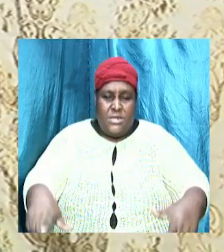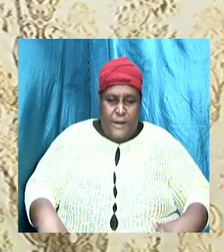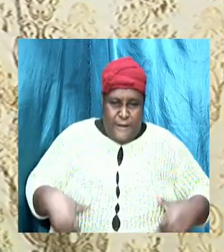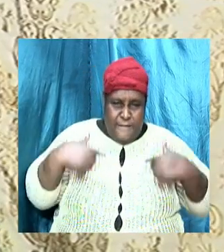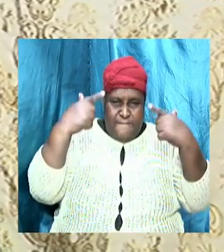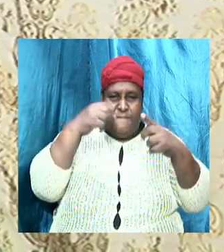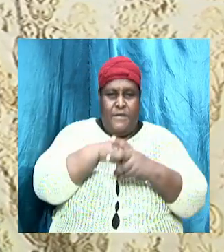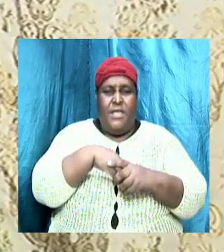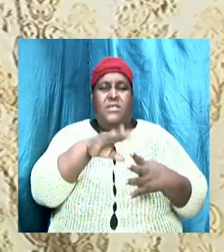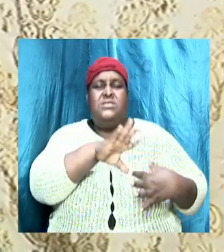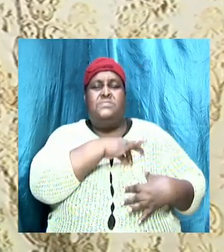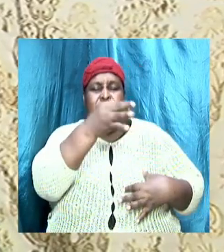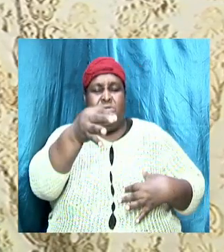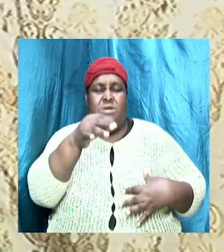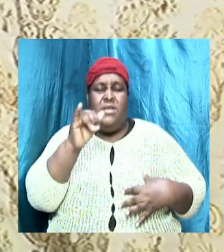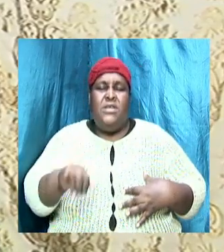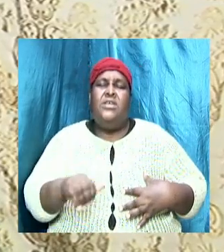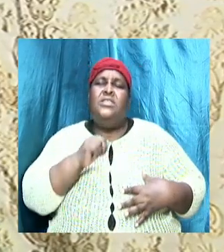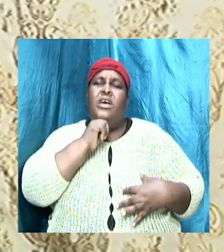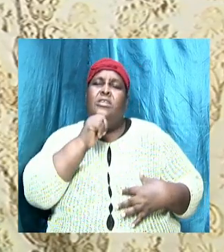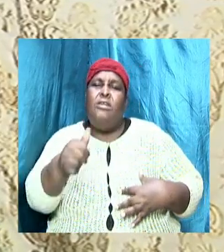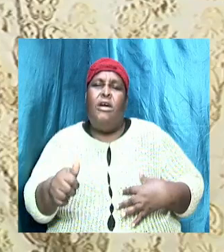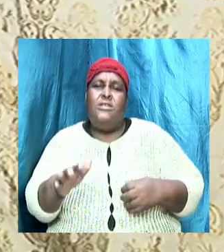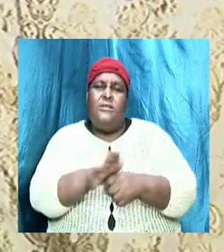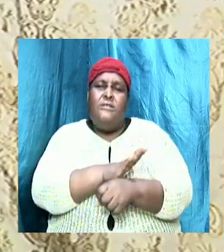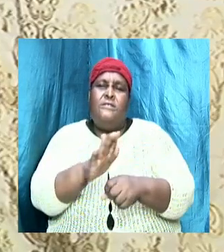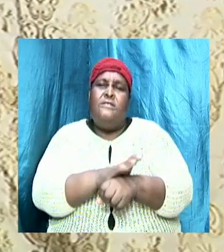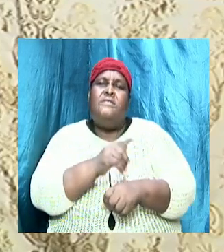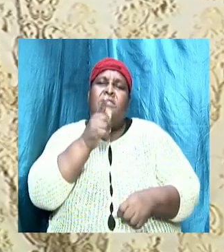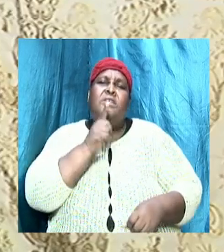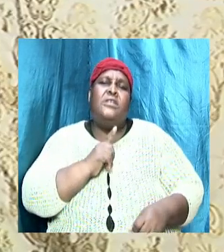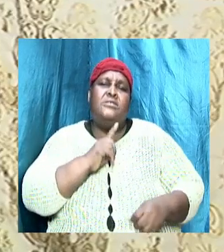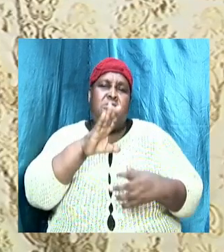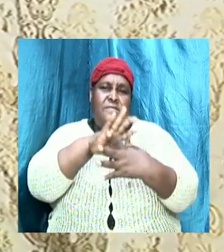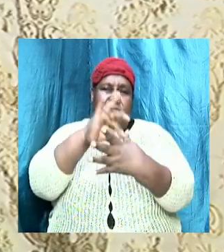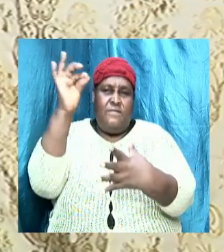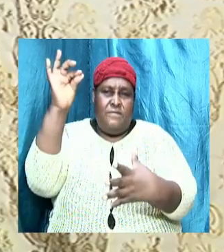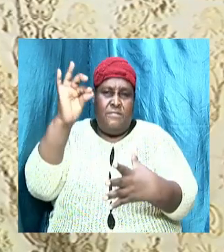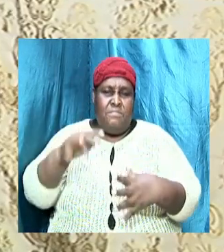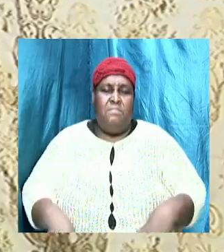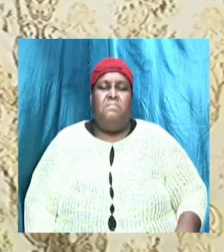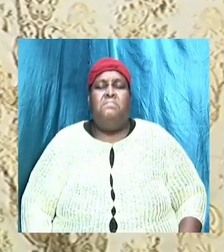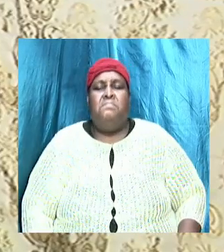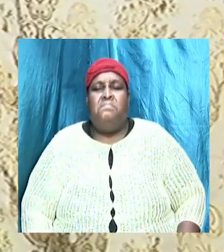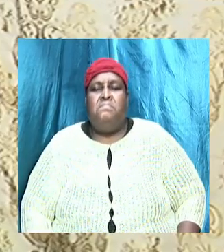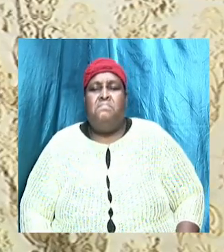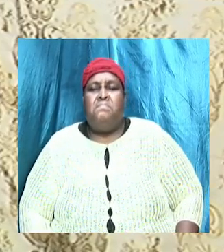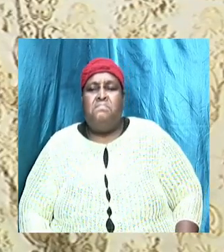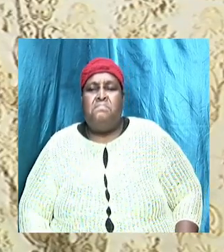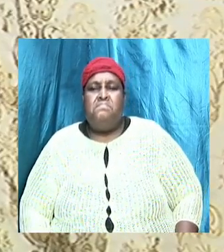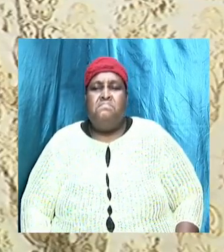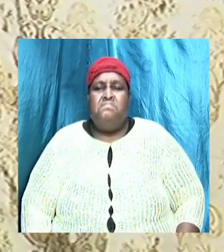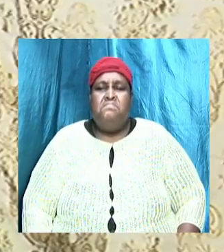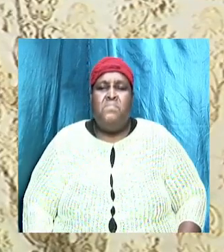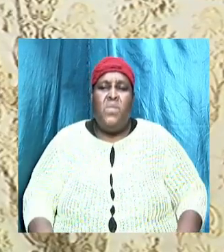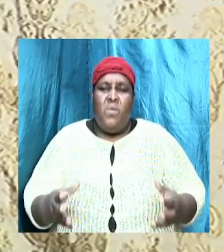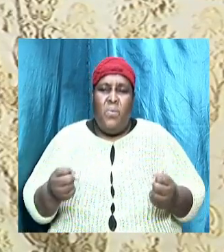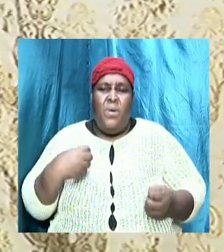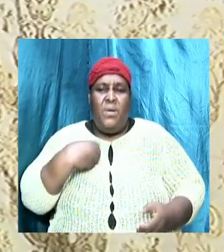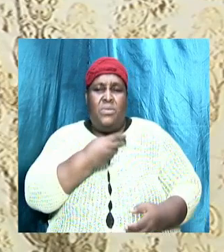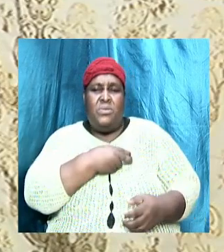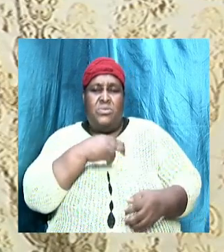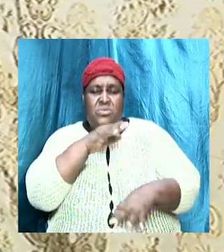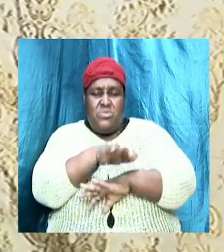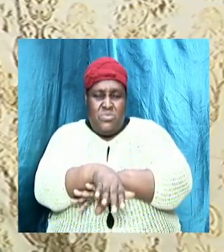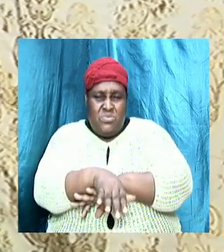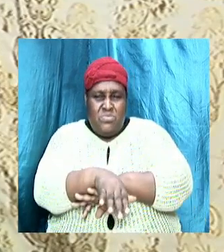spirit, that we might not fulfill the lust of the flesh. Galatians 5 verse 16. Church, I want us to know tonight